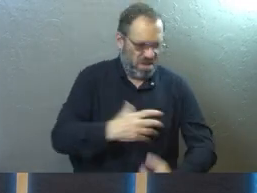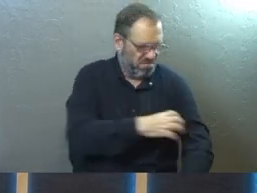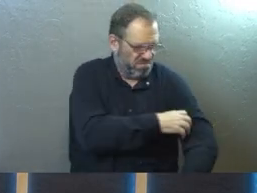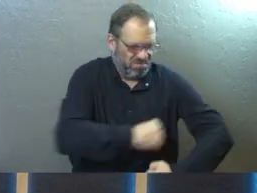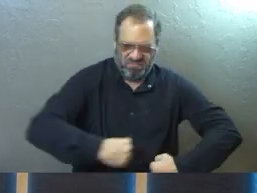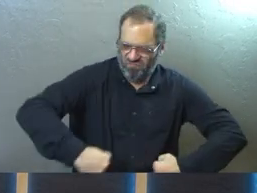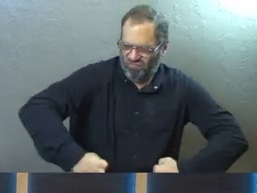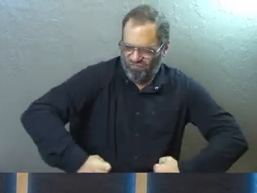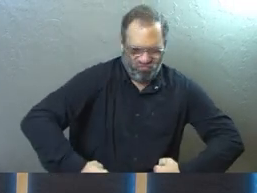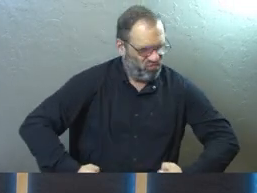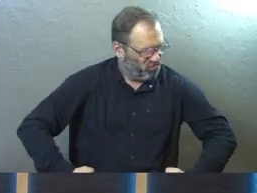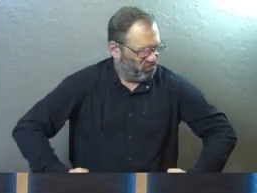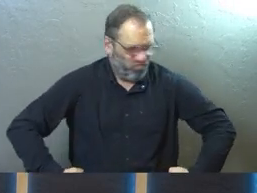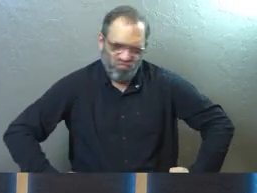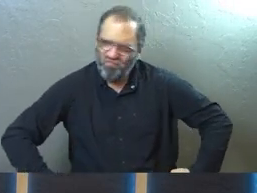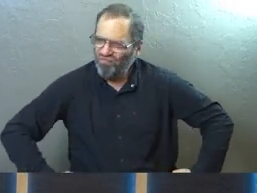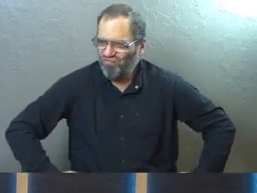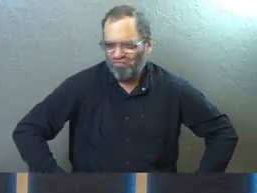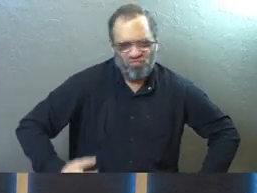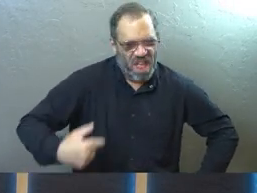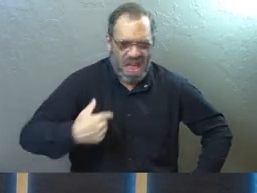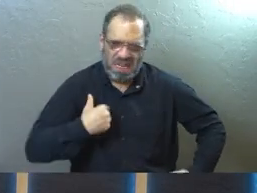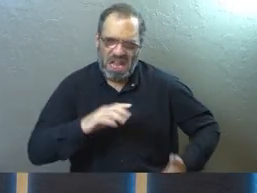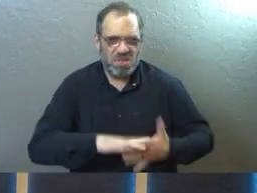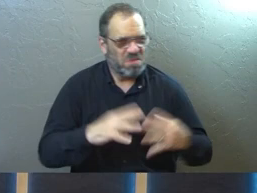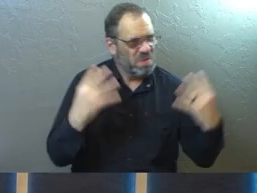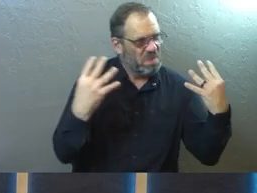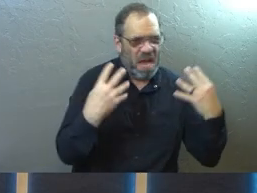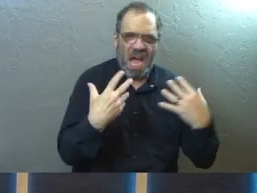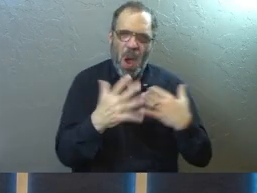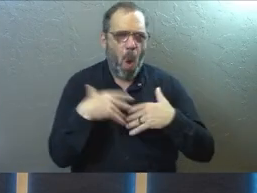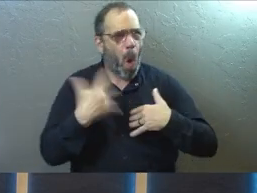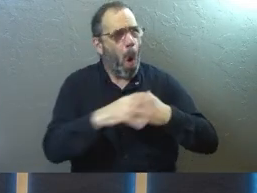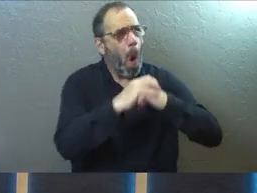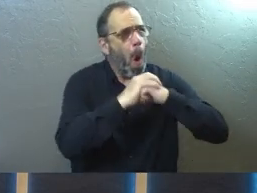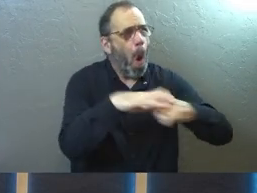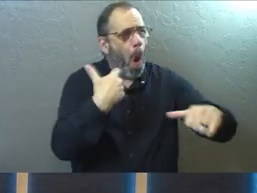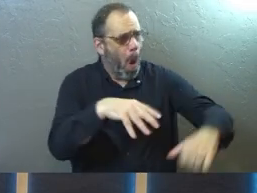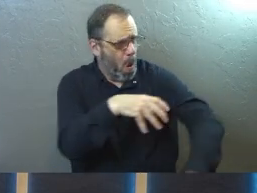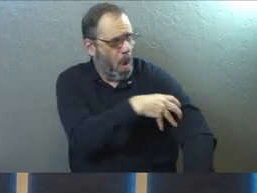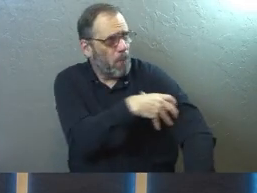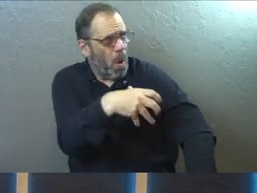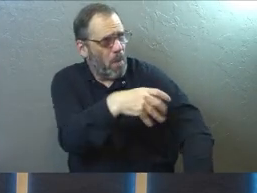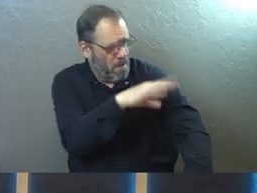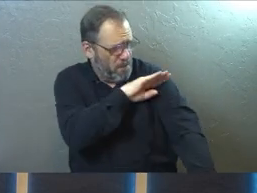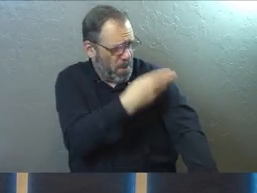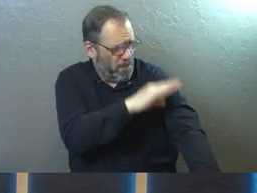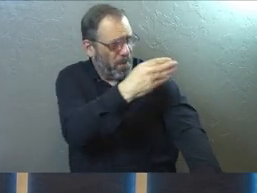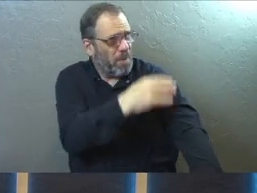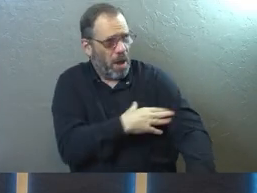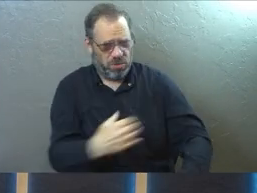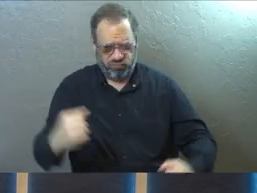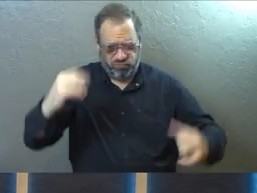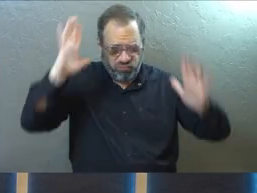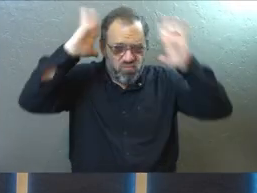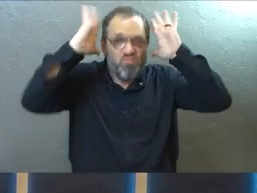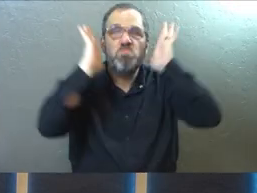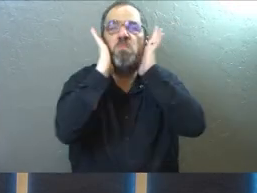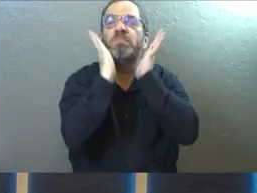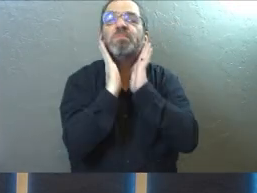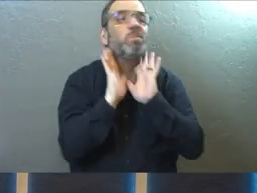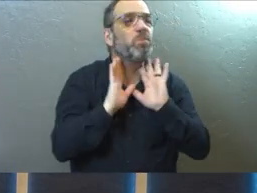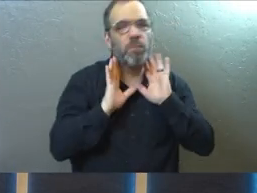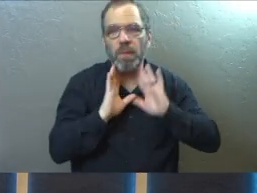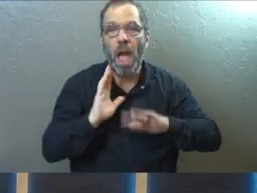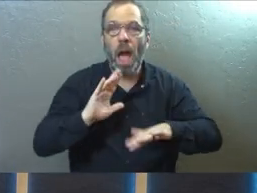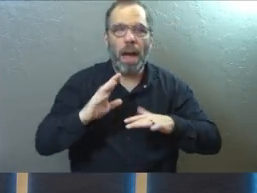and I am strong and I should be admired for that. I manage my image in person